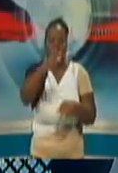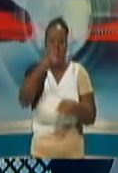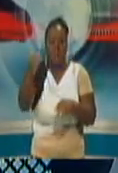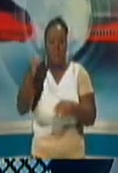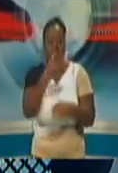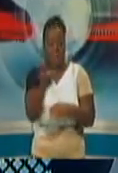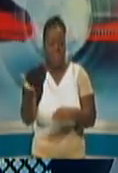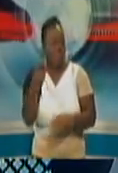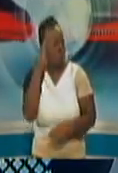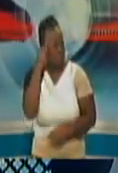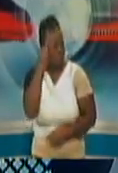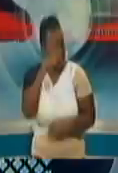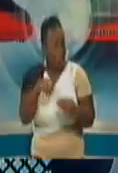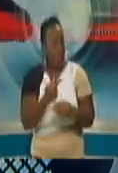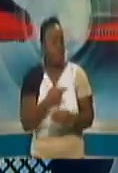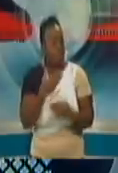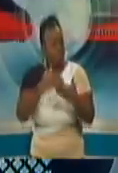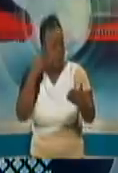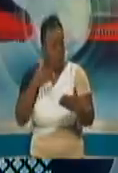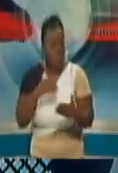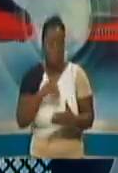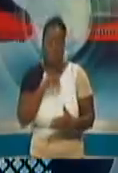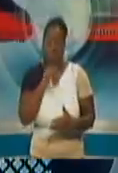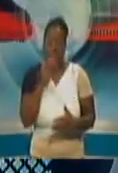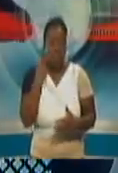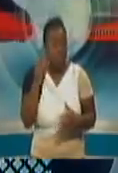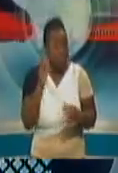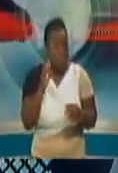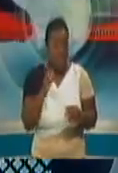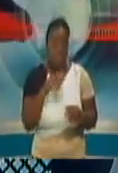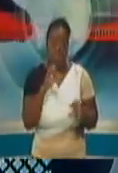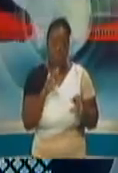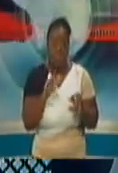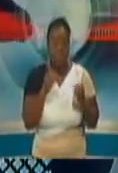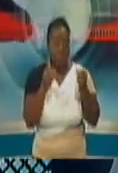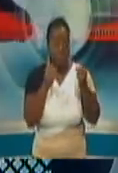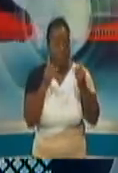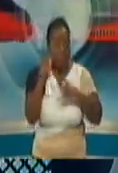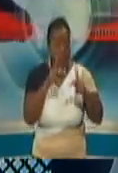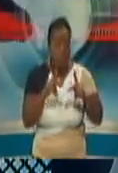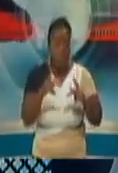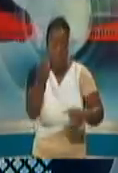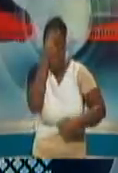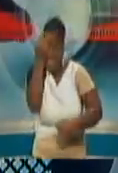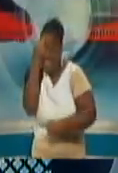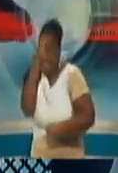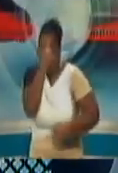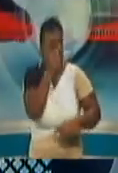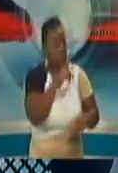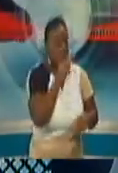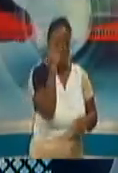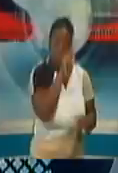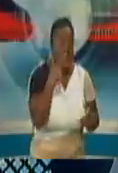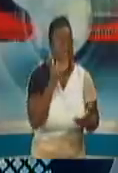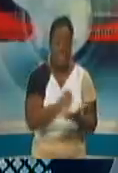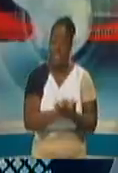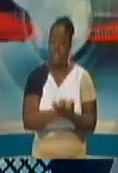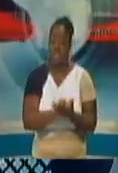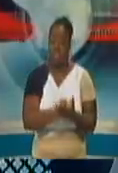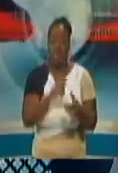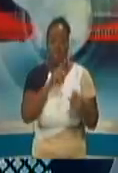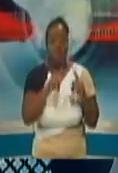consideration. We haven't seen any evidence of a large scale in Trinidad at least. When you deal with